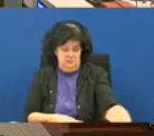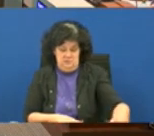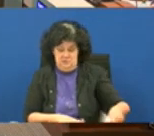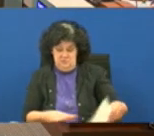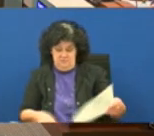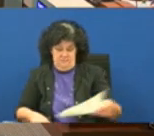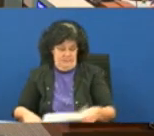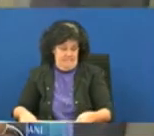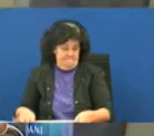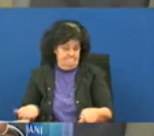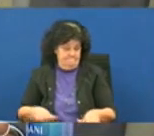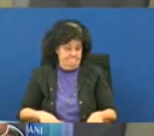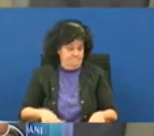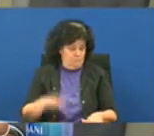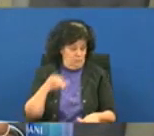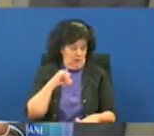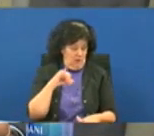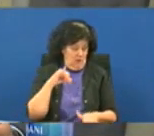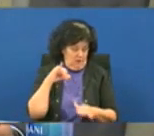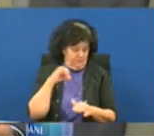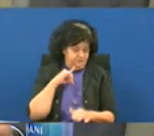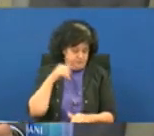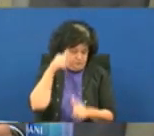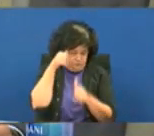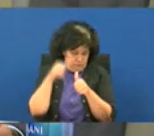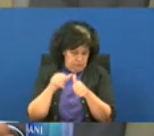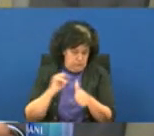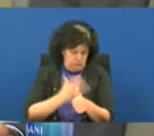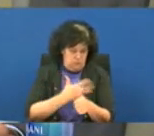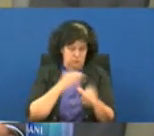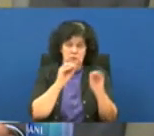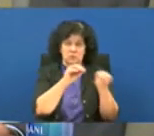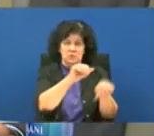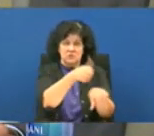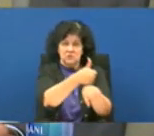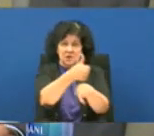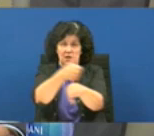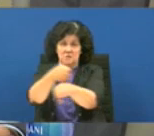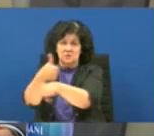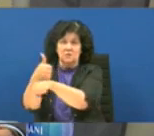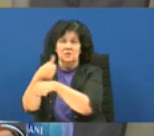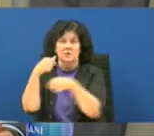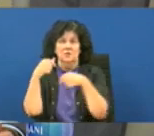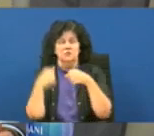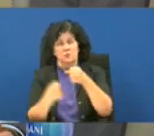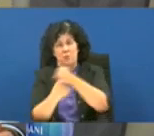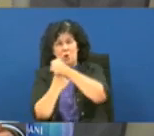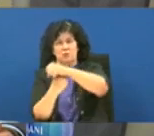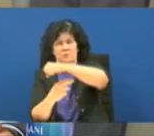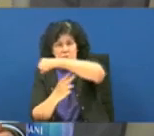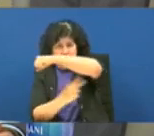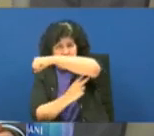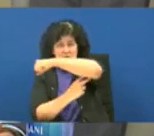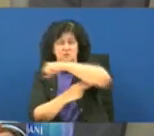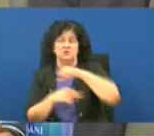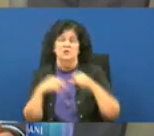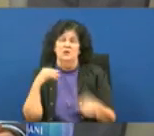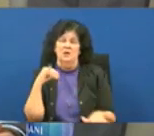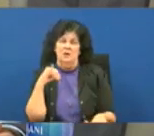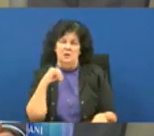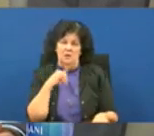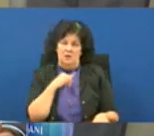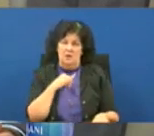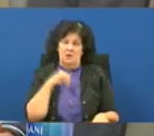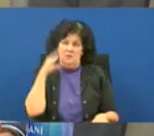pavement and uh went door to door putting out signs and support of the bridge agency uh i experienced the kid that i